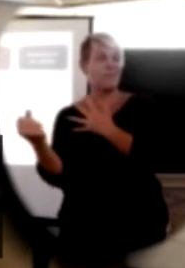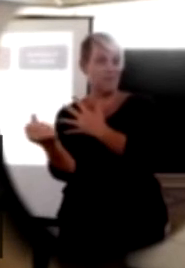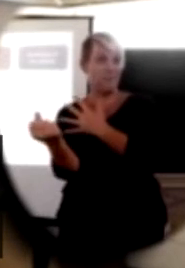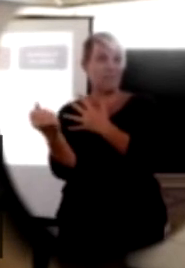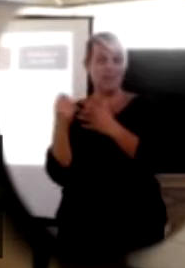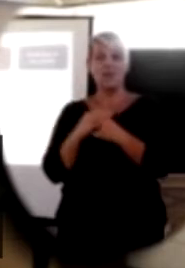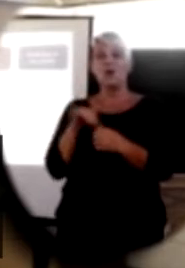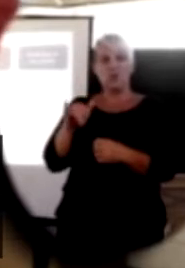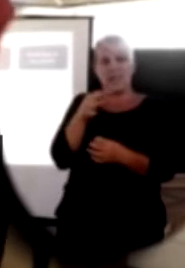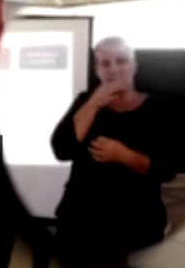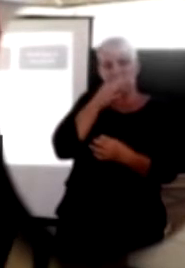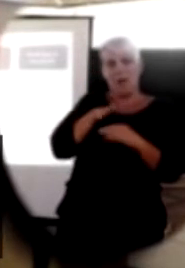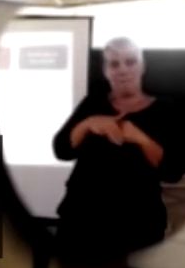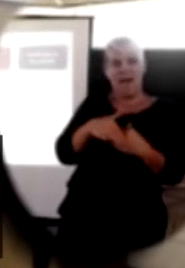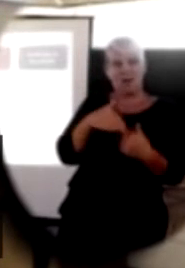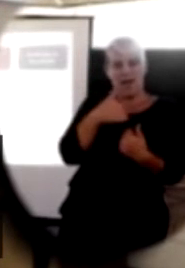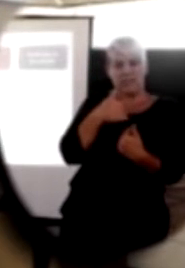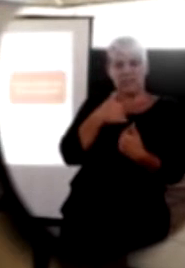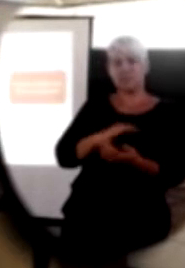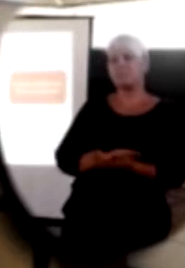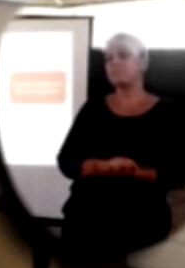So that's just a little bit of a snapshot.